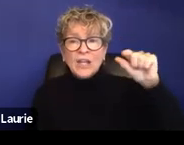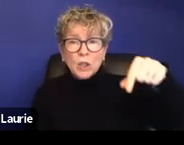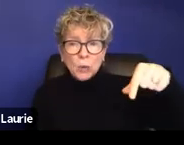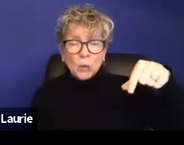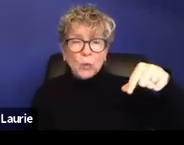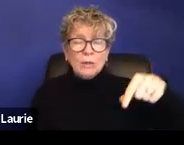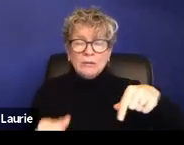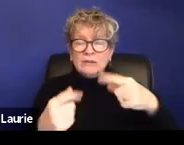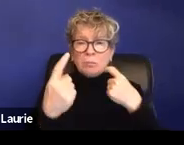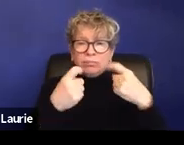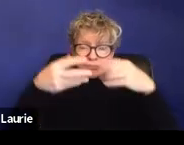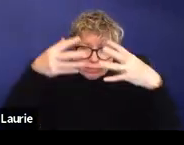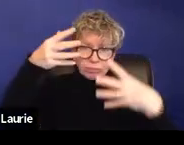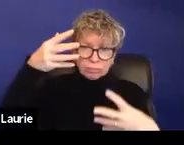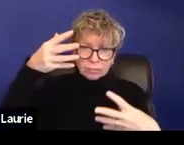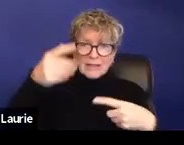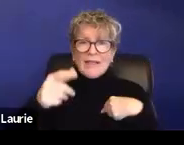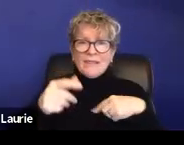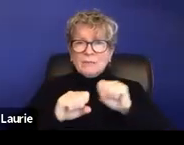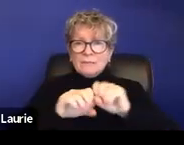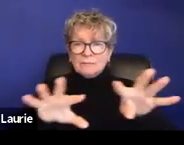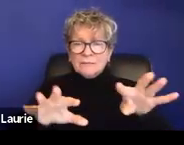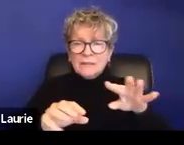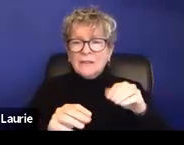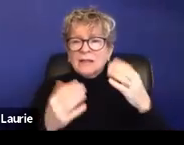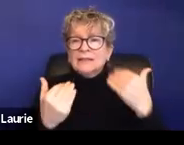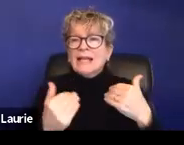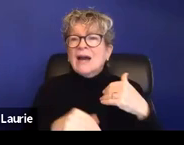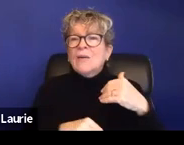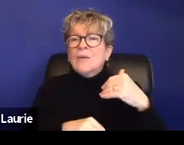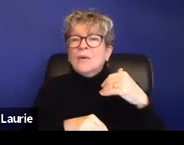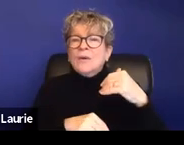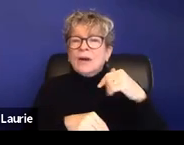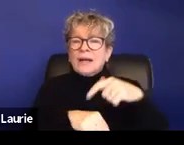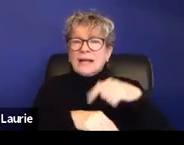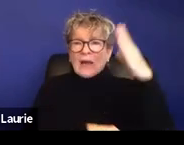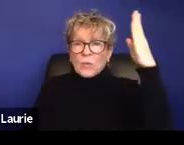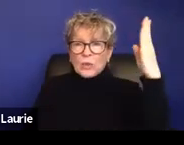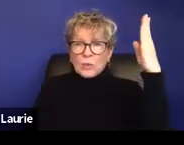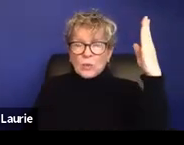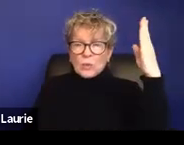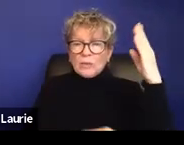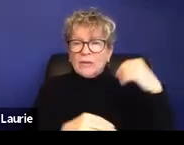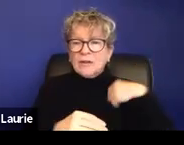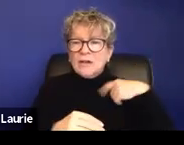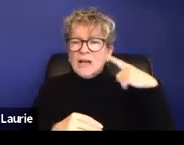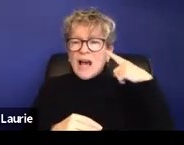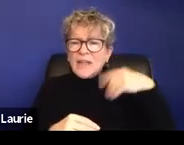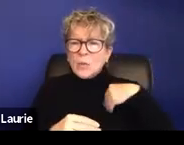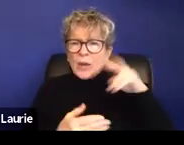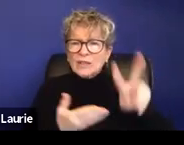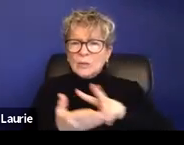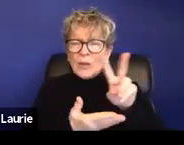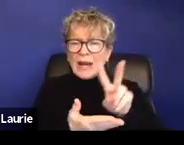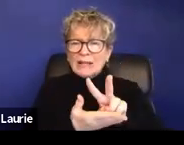some final considerations, uh, cause we're at noon and I wanted to, I thought we had two hours, but